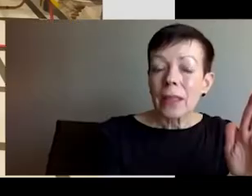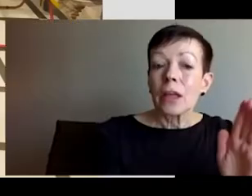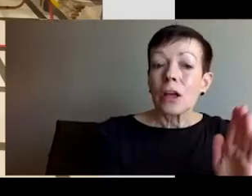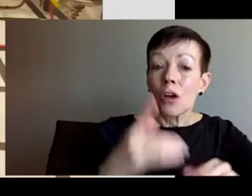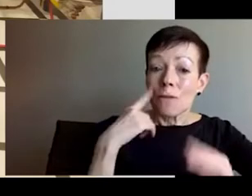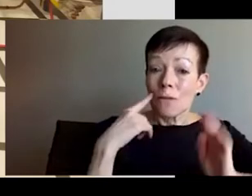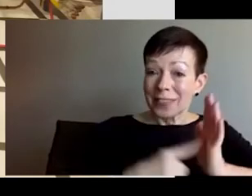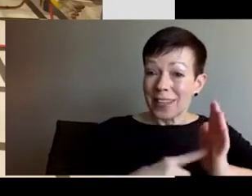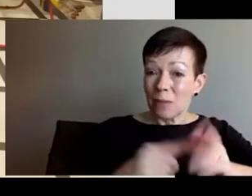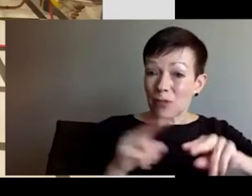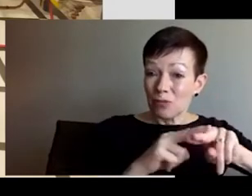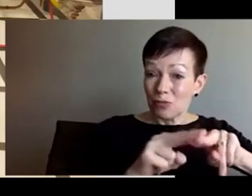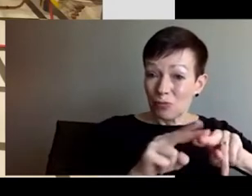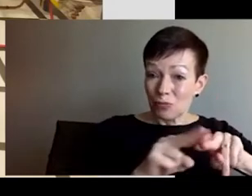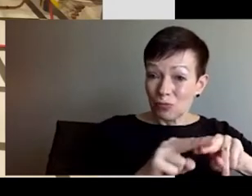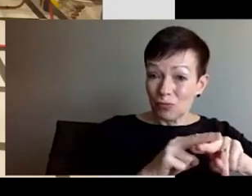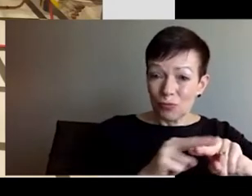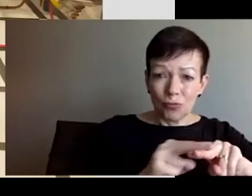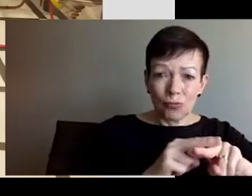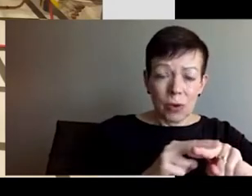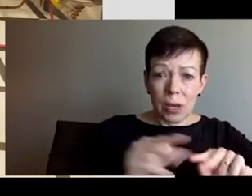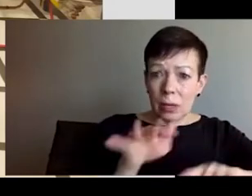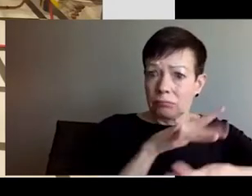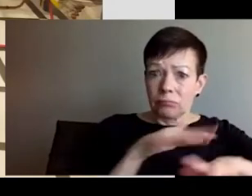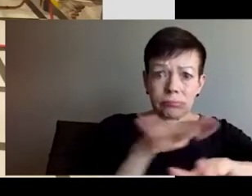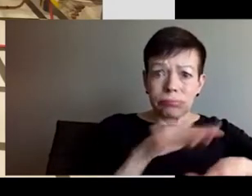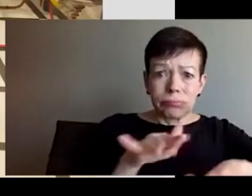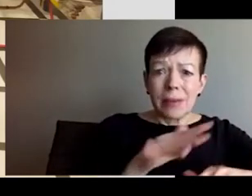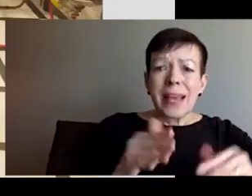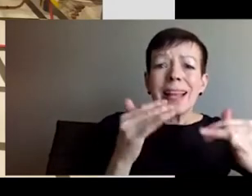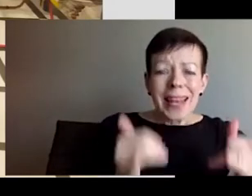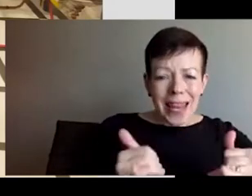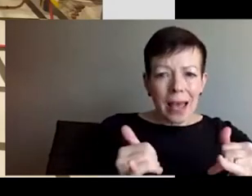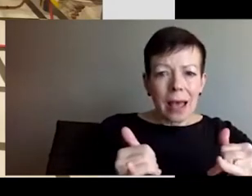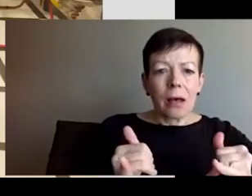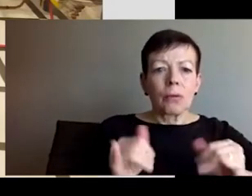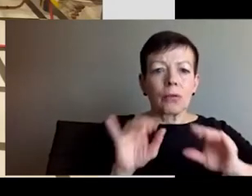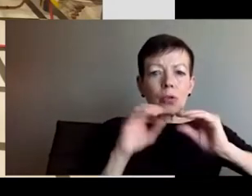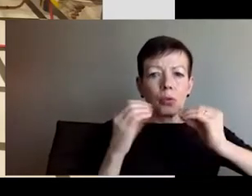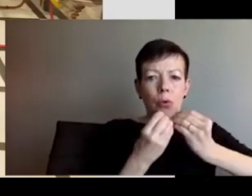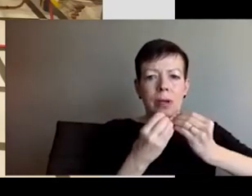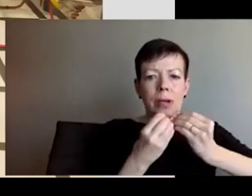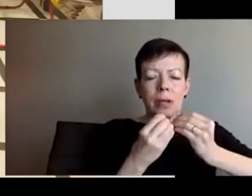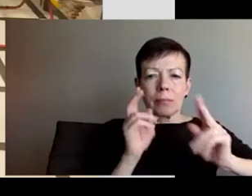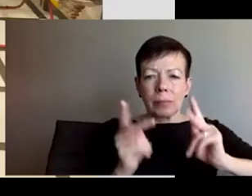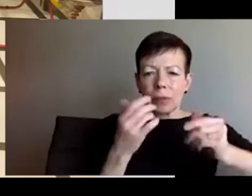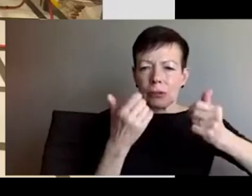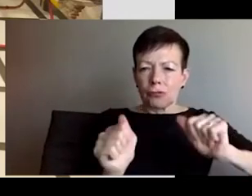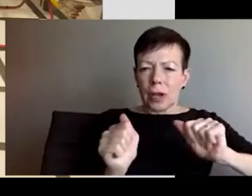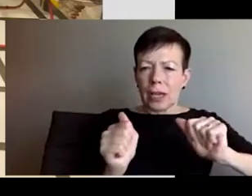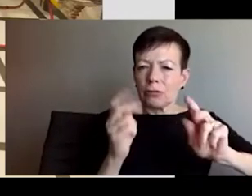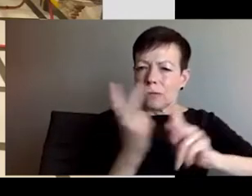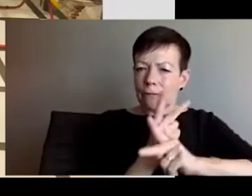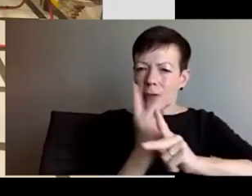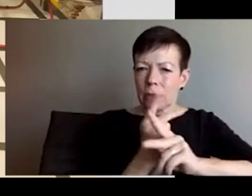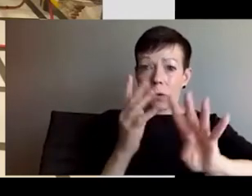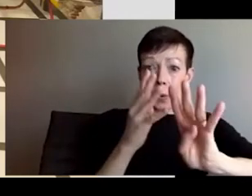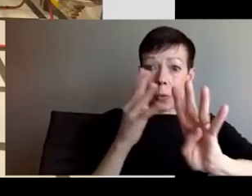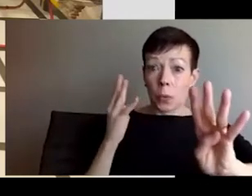in the middle of the night, they'll spend the night, and in the morning they'll go to seek further place of shelter.